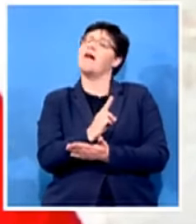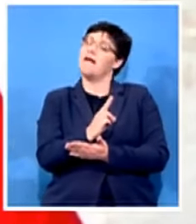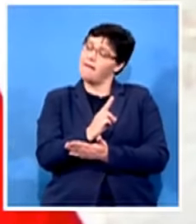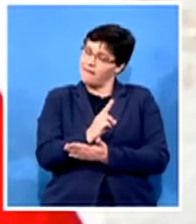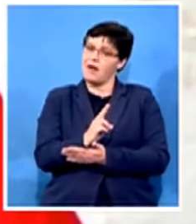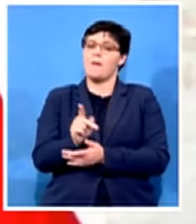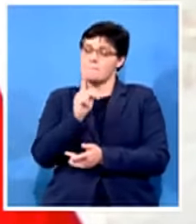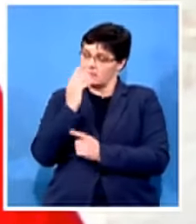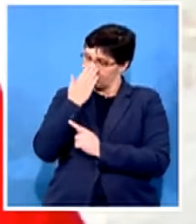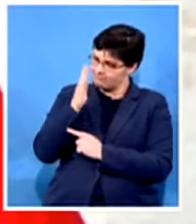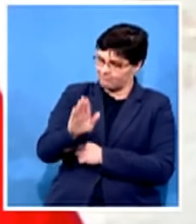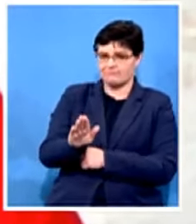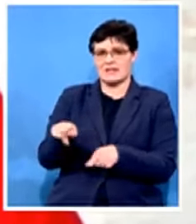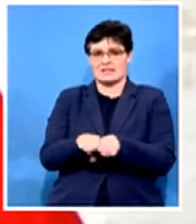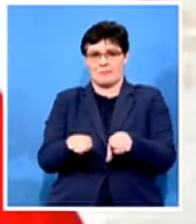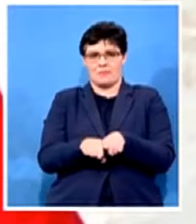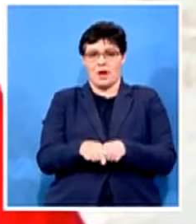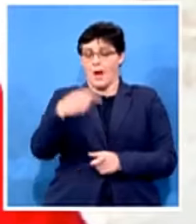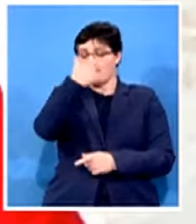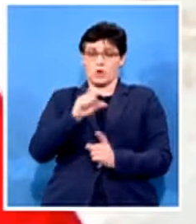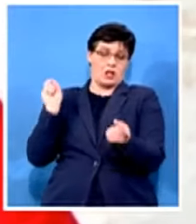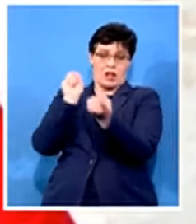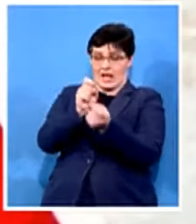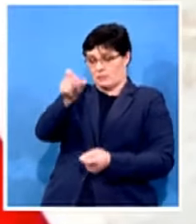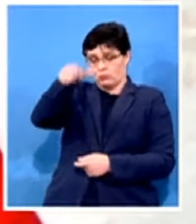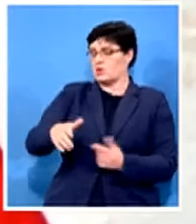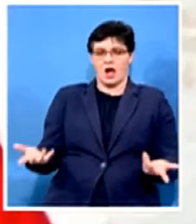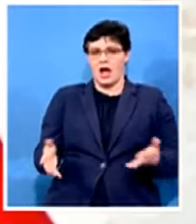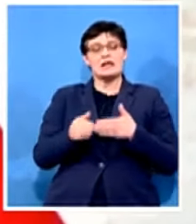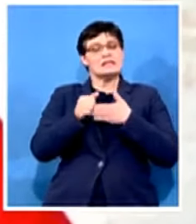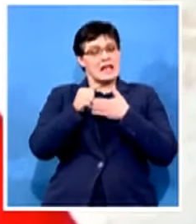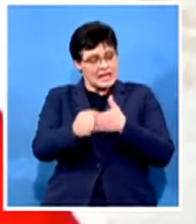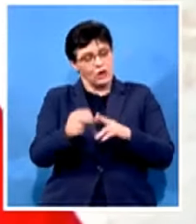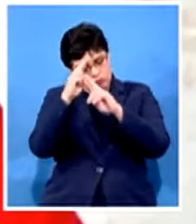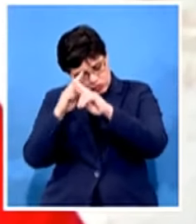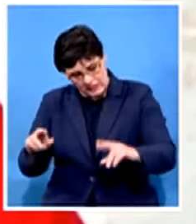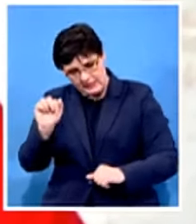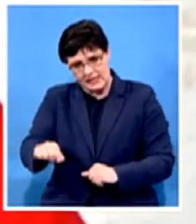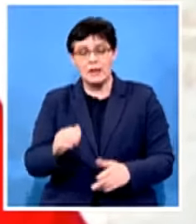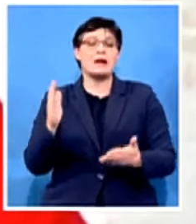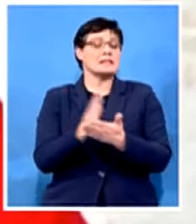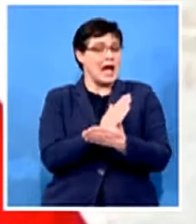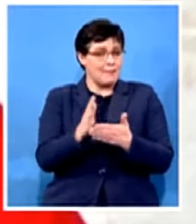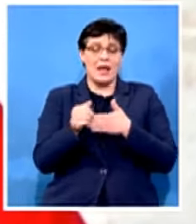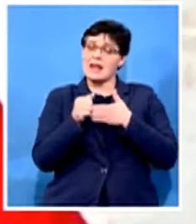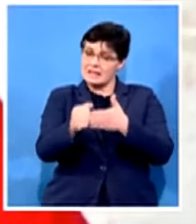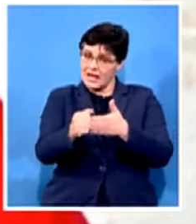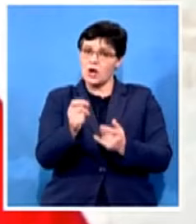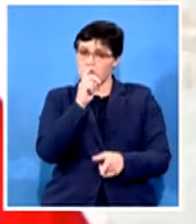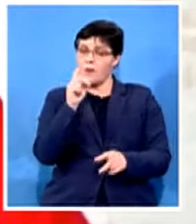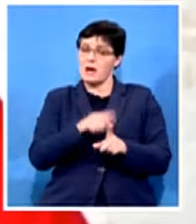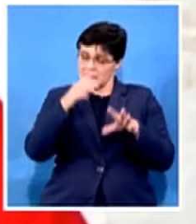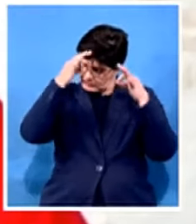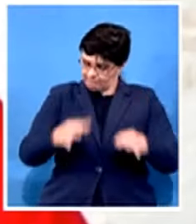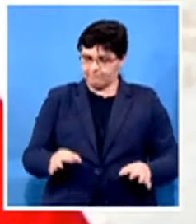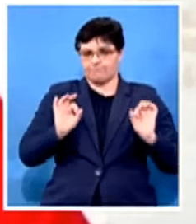personal against him is a leader that we respect but sometimes being a leader requires that you must be decisive and you must also be willing